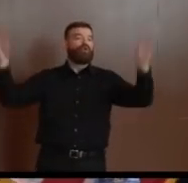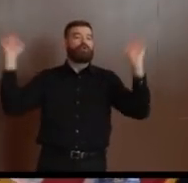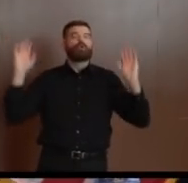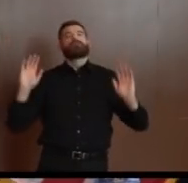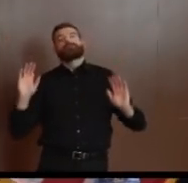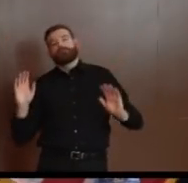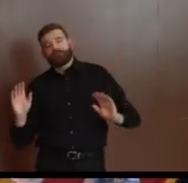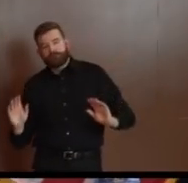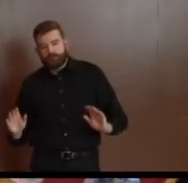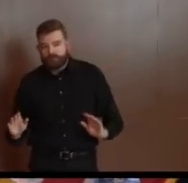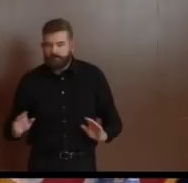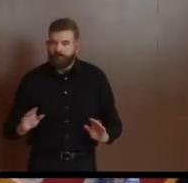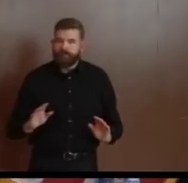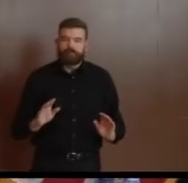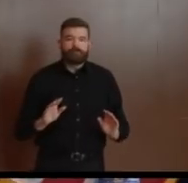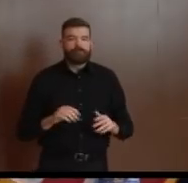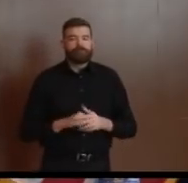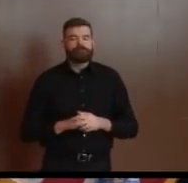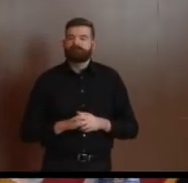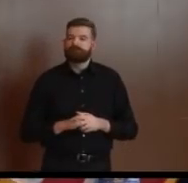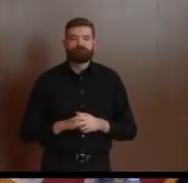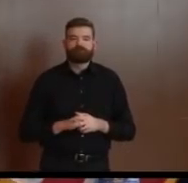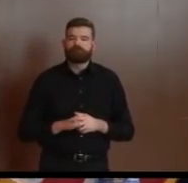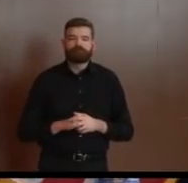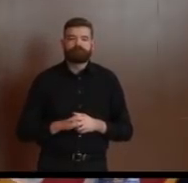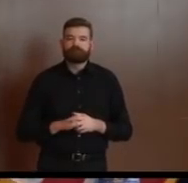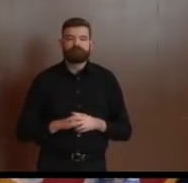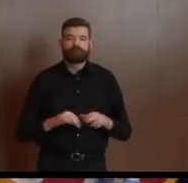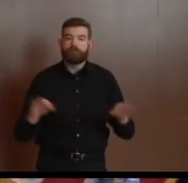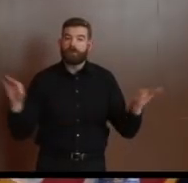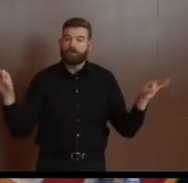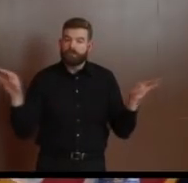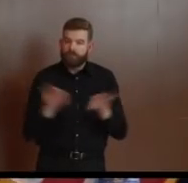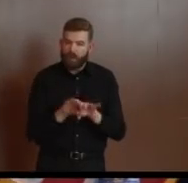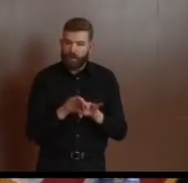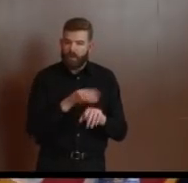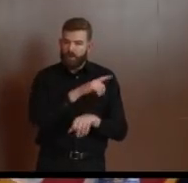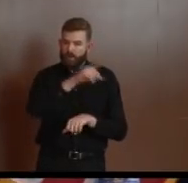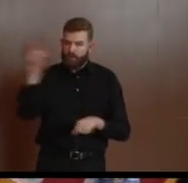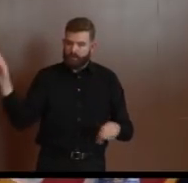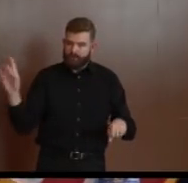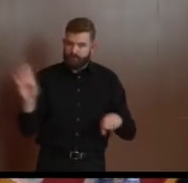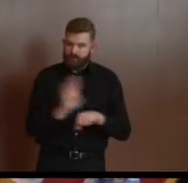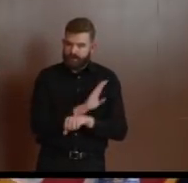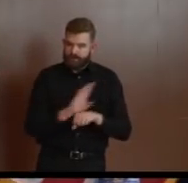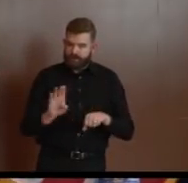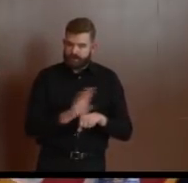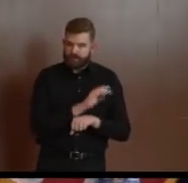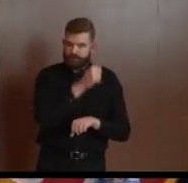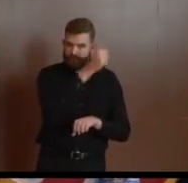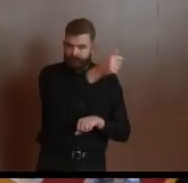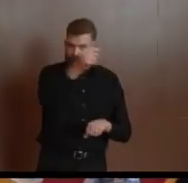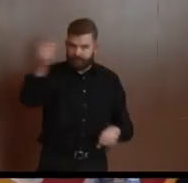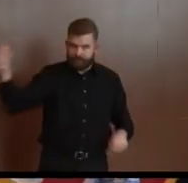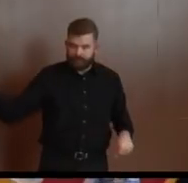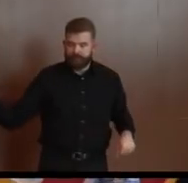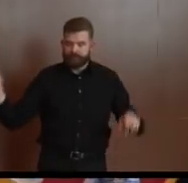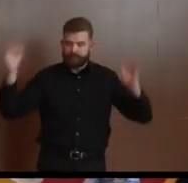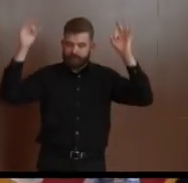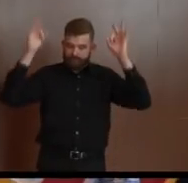in the place, and importantly, how far they are from each other. I'll ask the attorney general to weigh in, but let me just say this